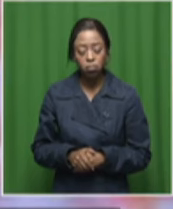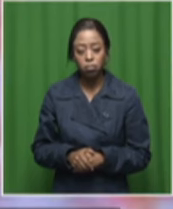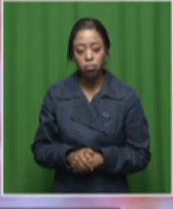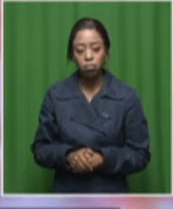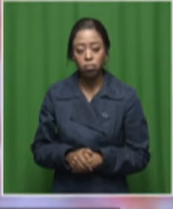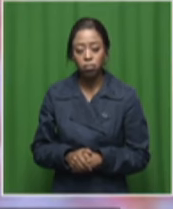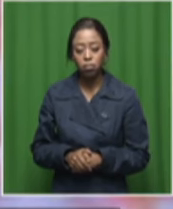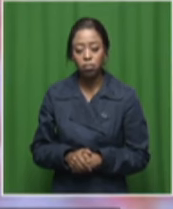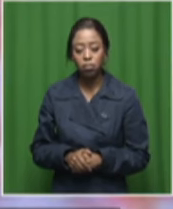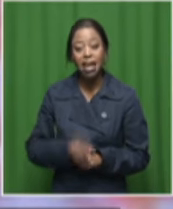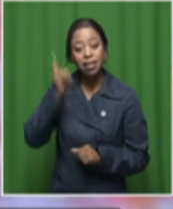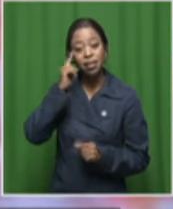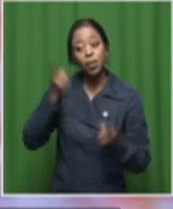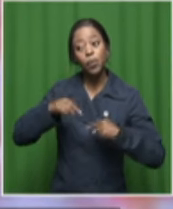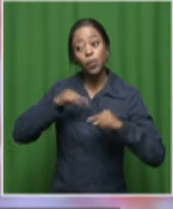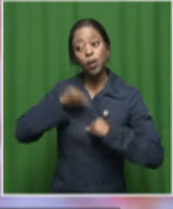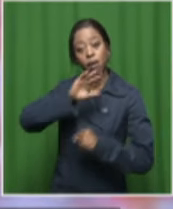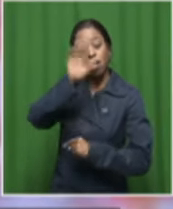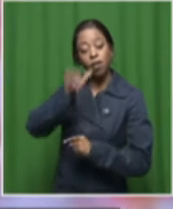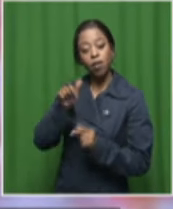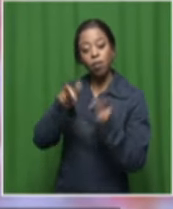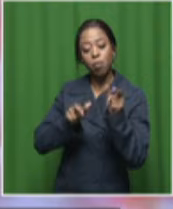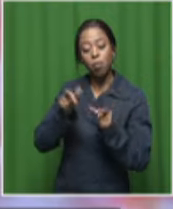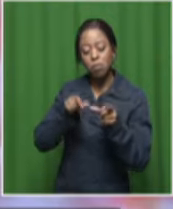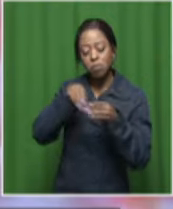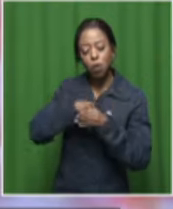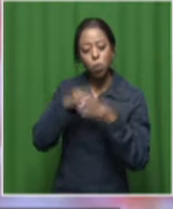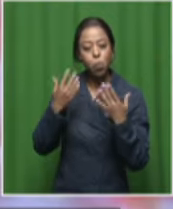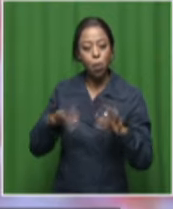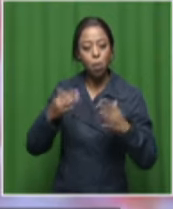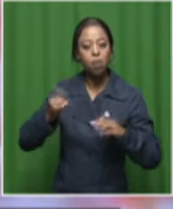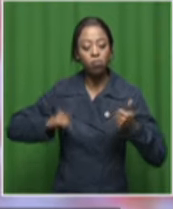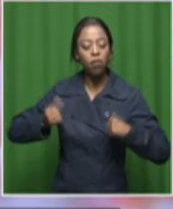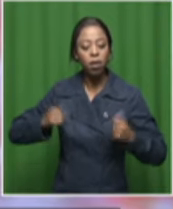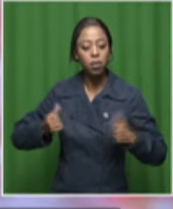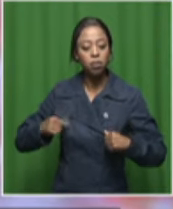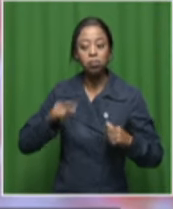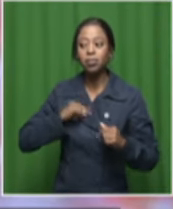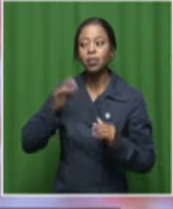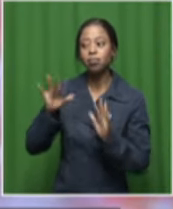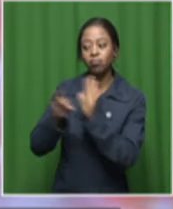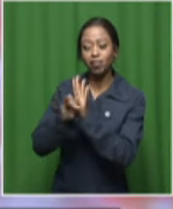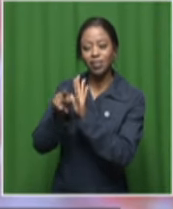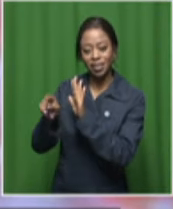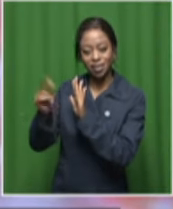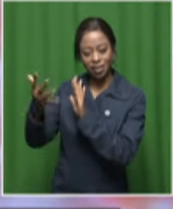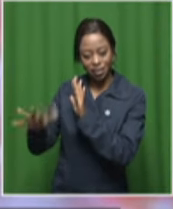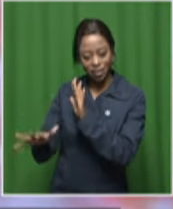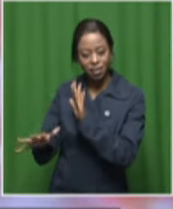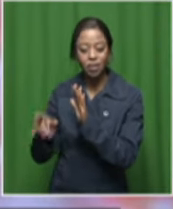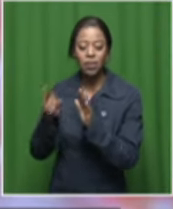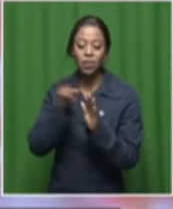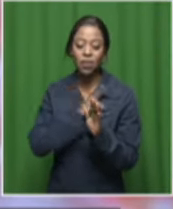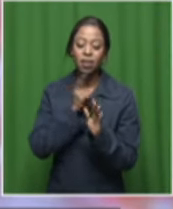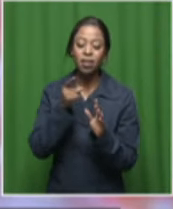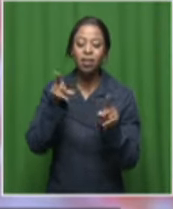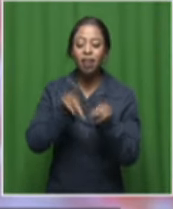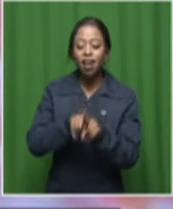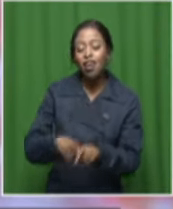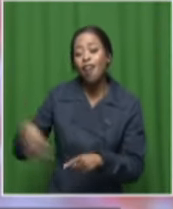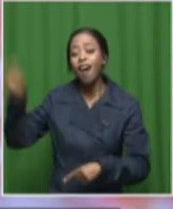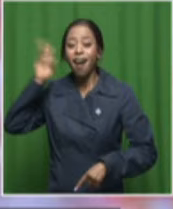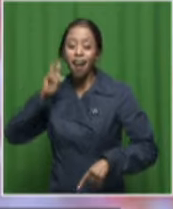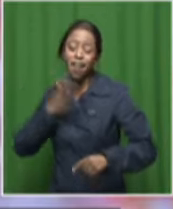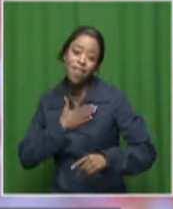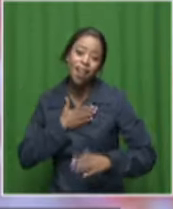I think us as Africans are very involved in performances. I've noticed, you know, we kind of want to be